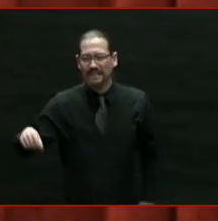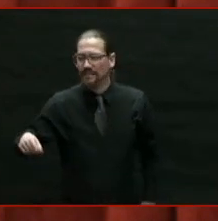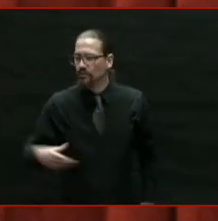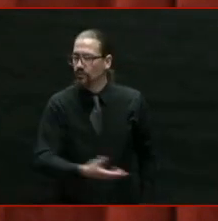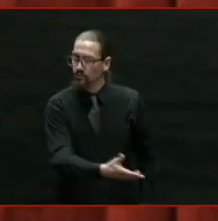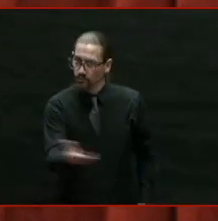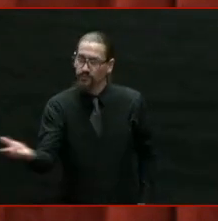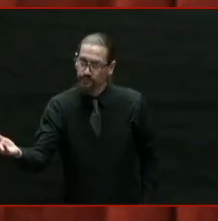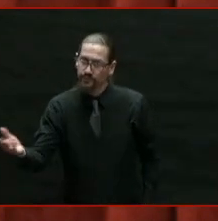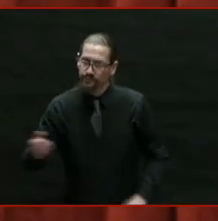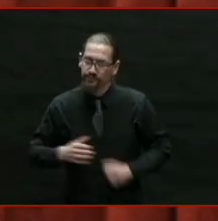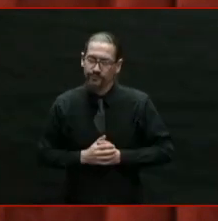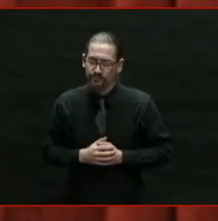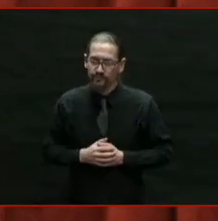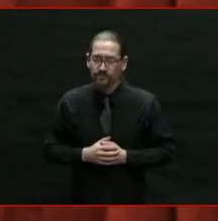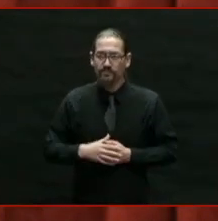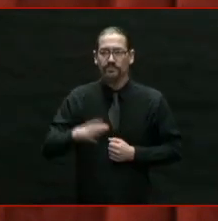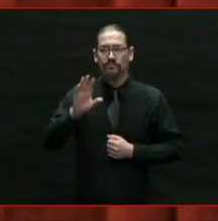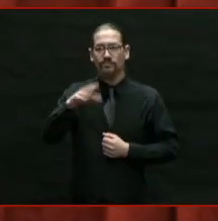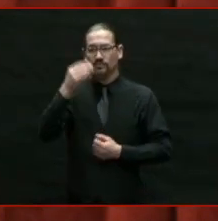Now I'll tell you something.